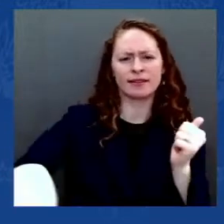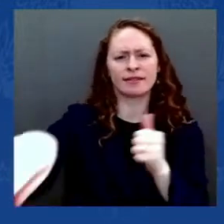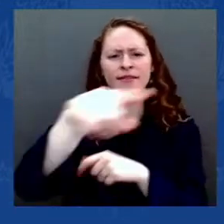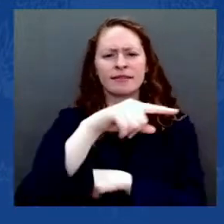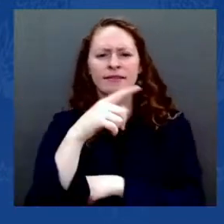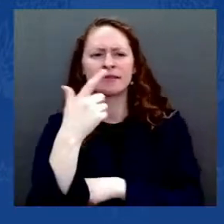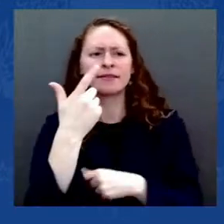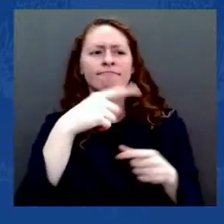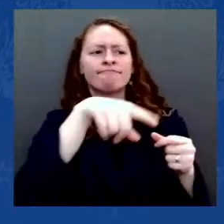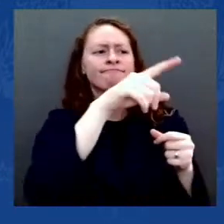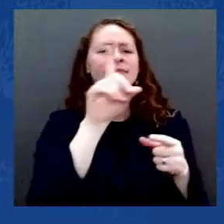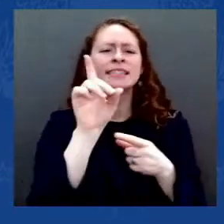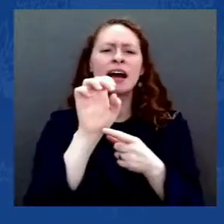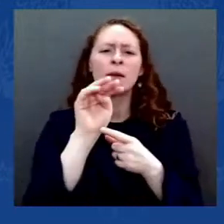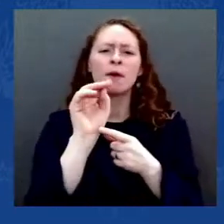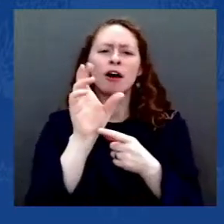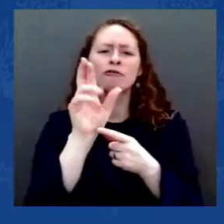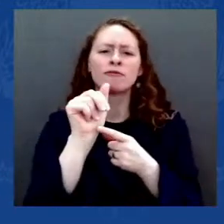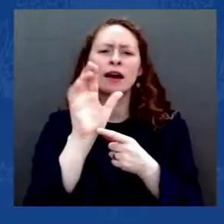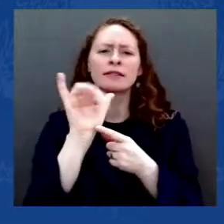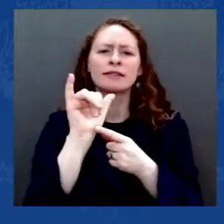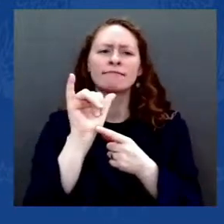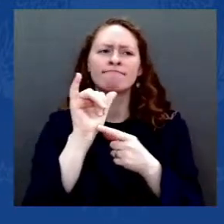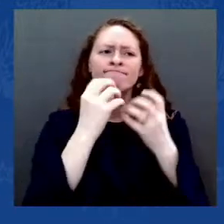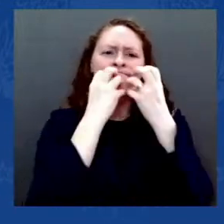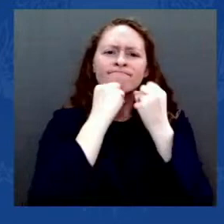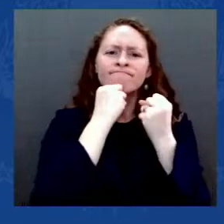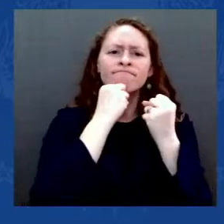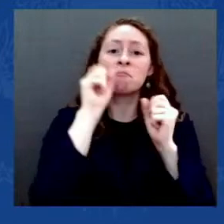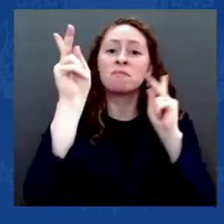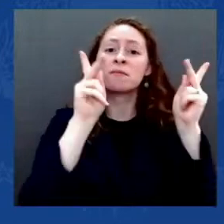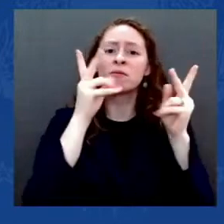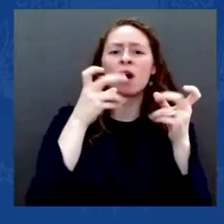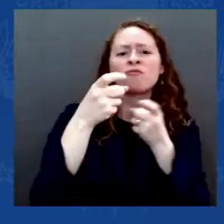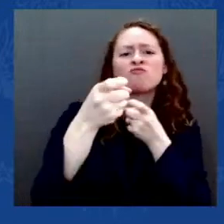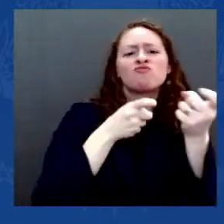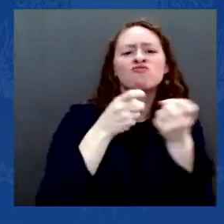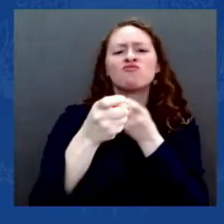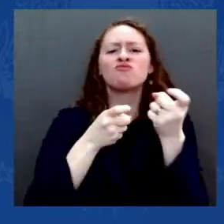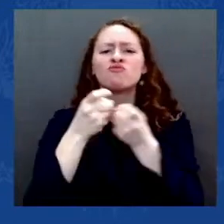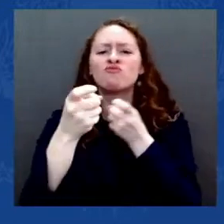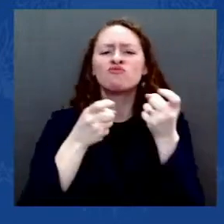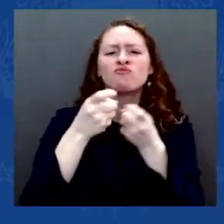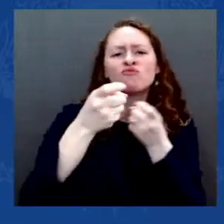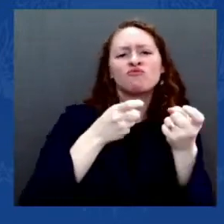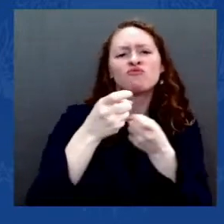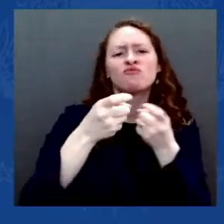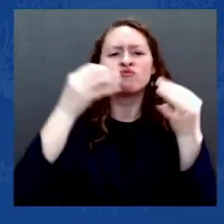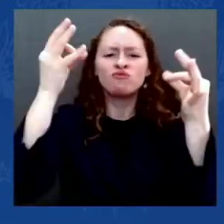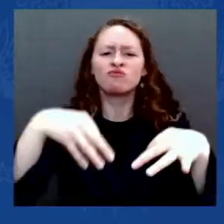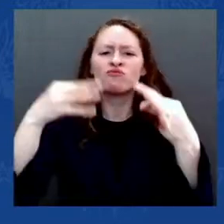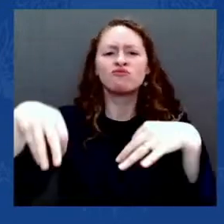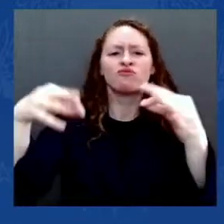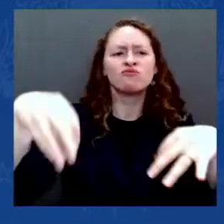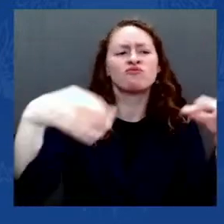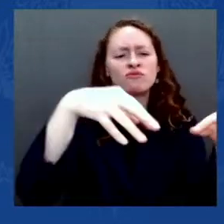between the people's right of self-determination and self-seeking autocrat.